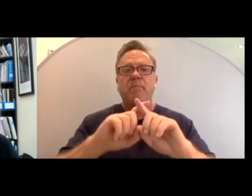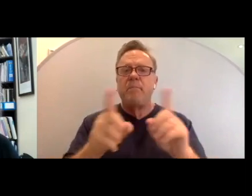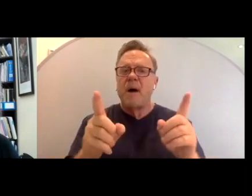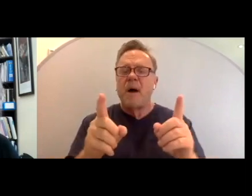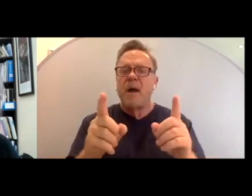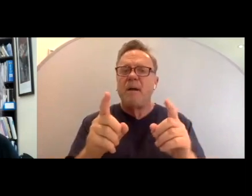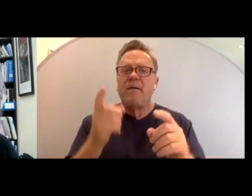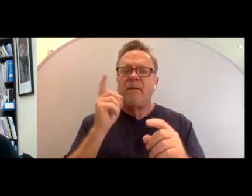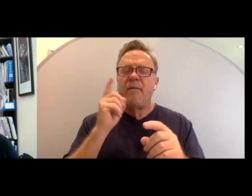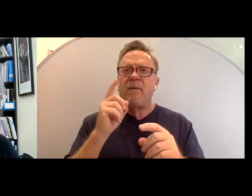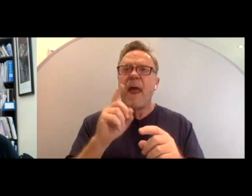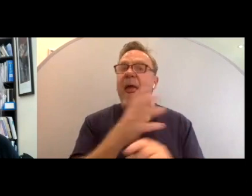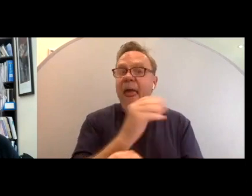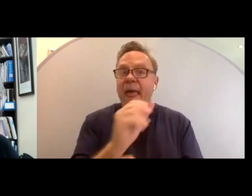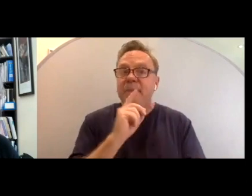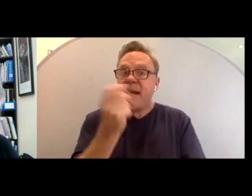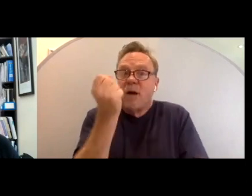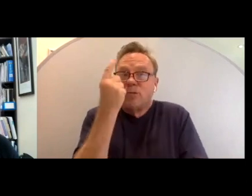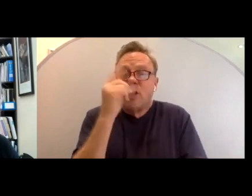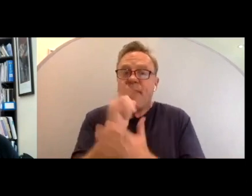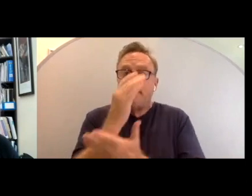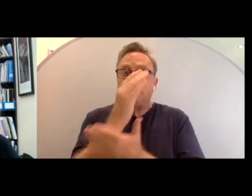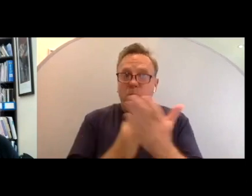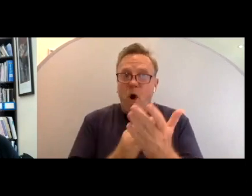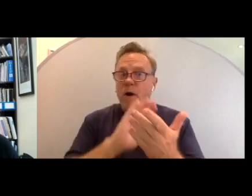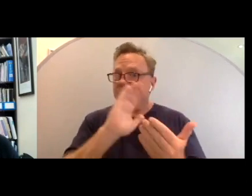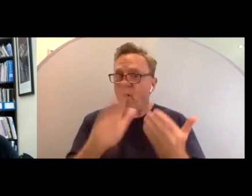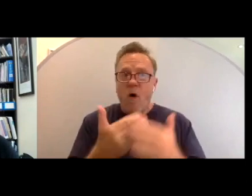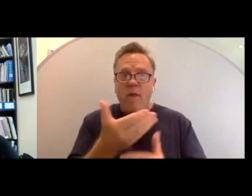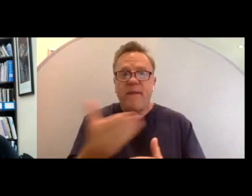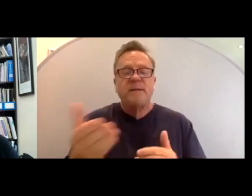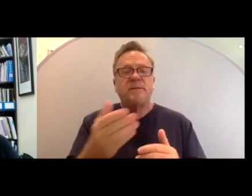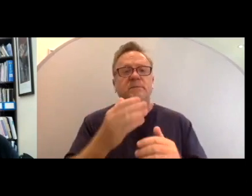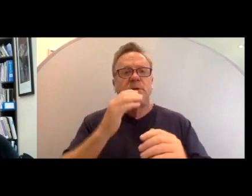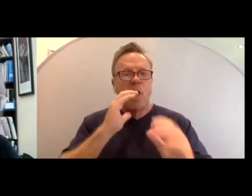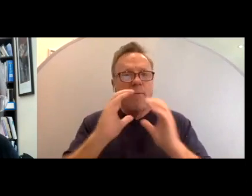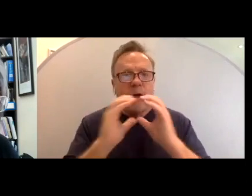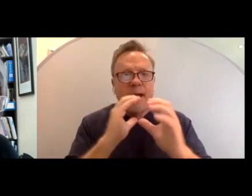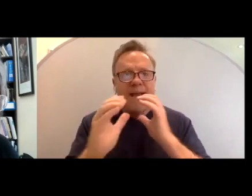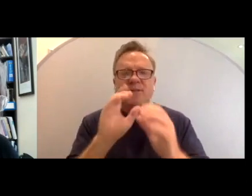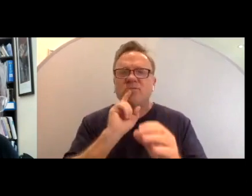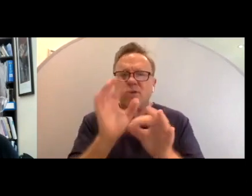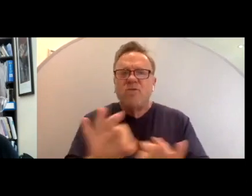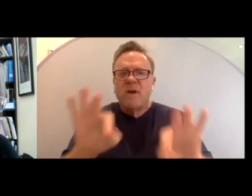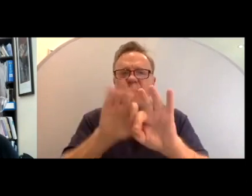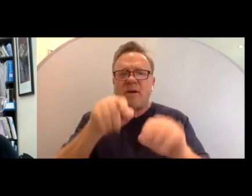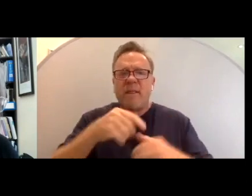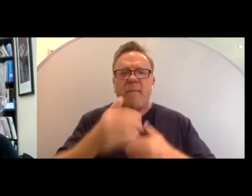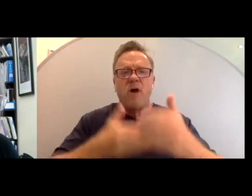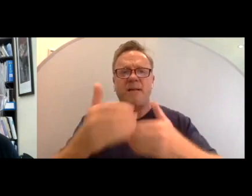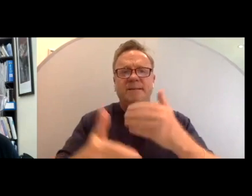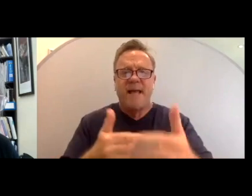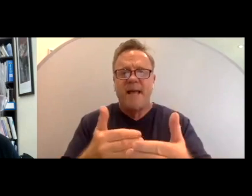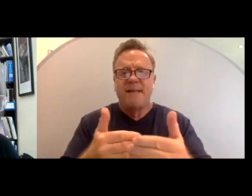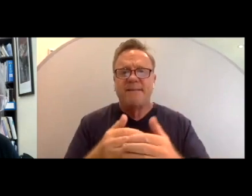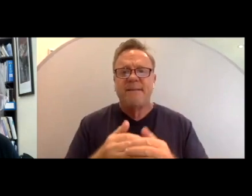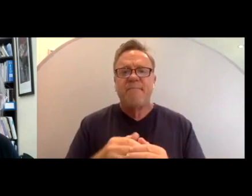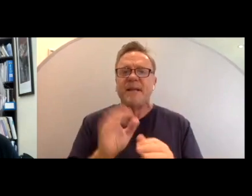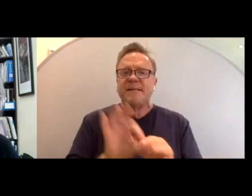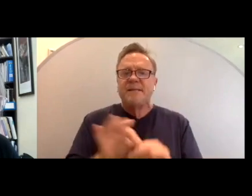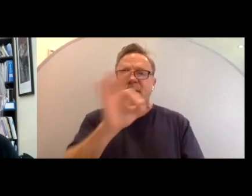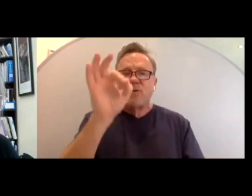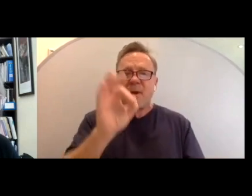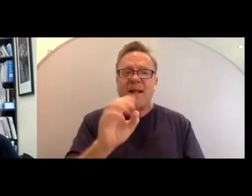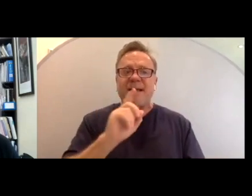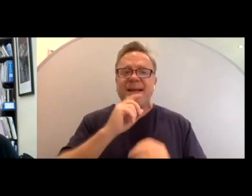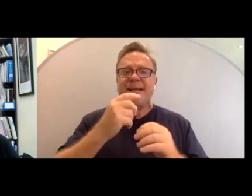be understood and being understood as a part of all this, right, but communicate and communication is critical to this process. Spirituality is